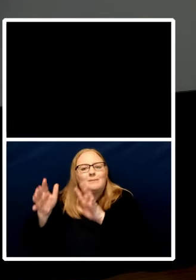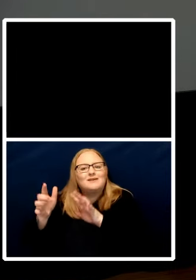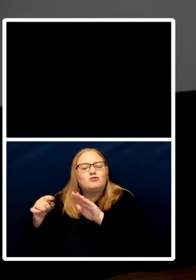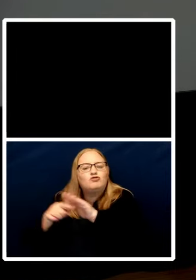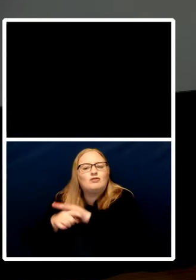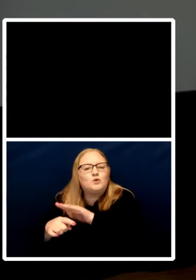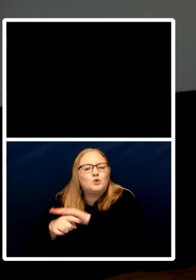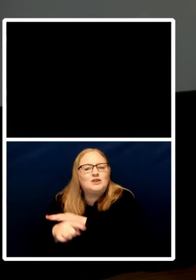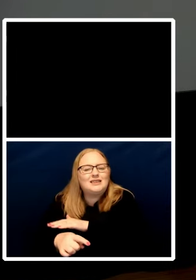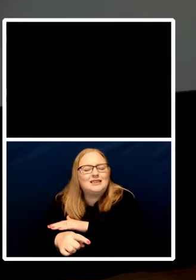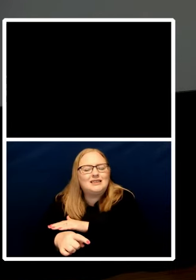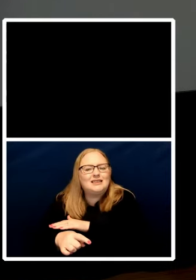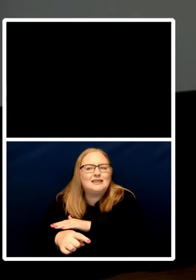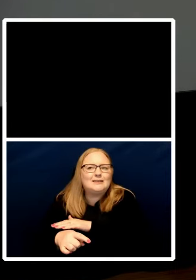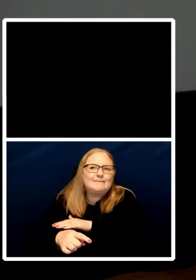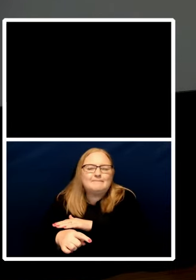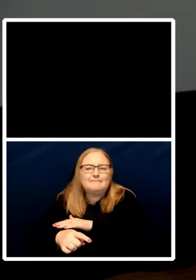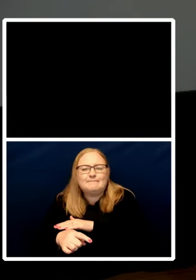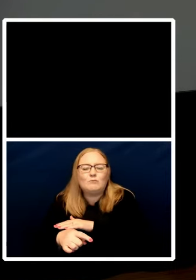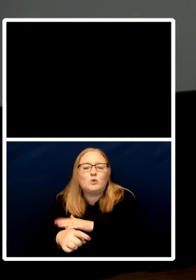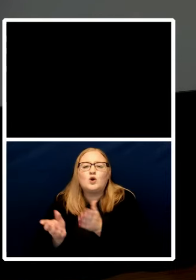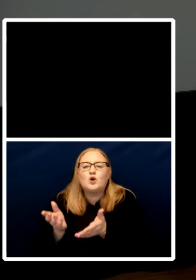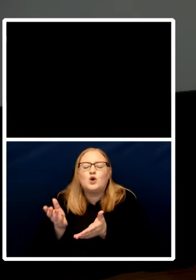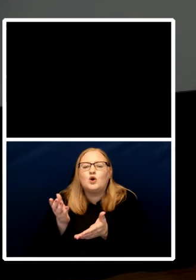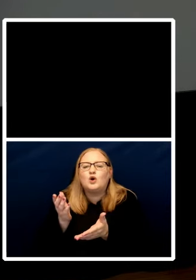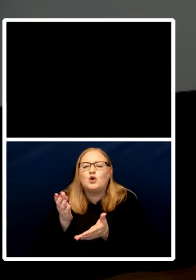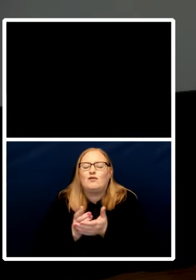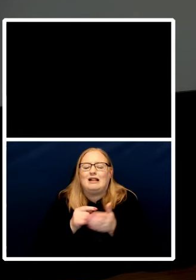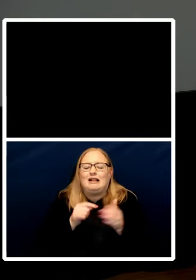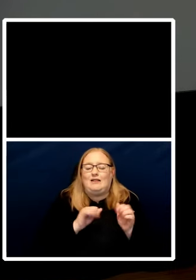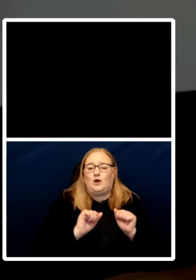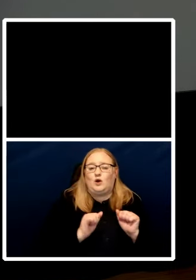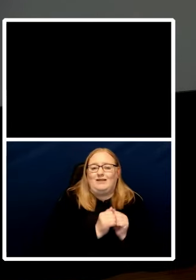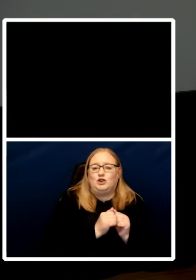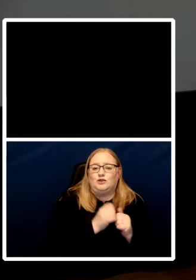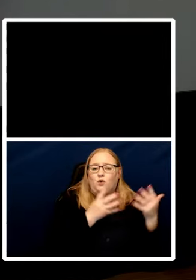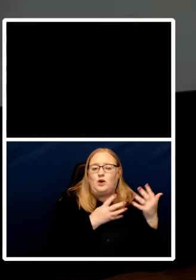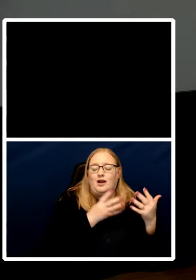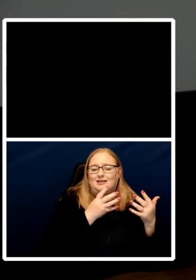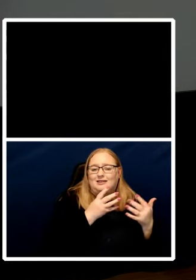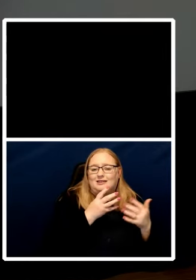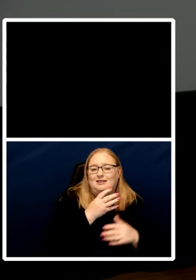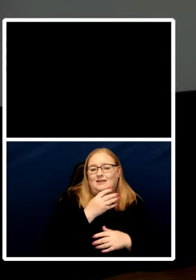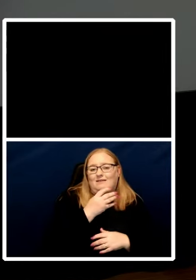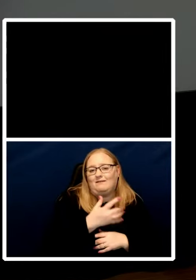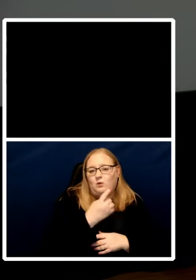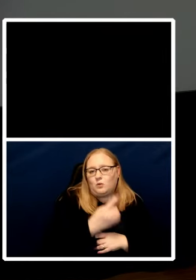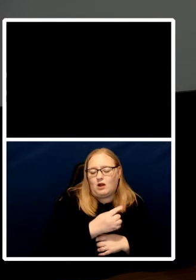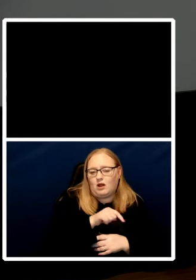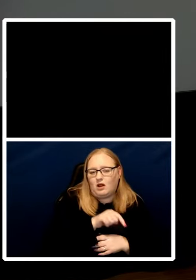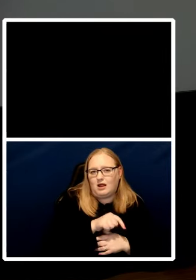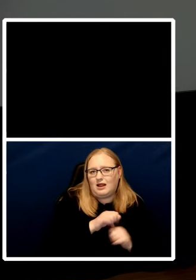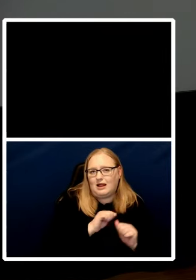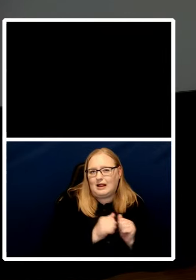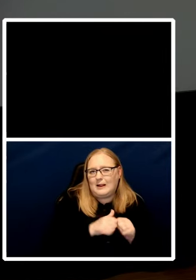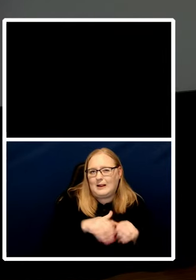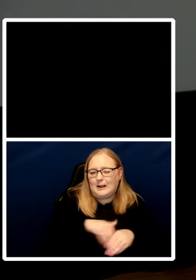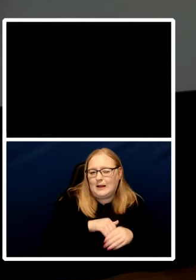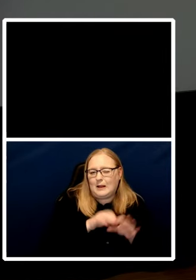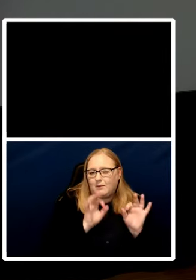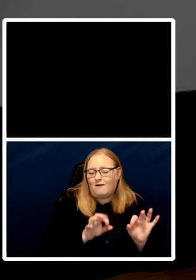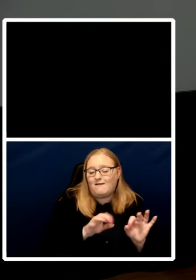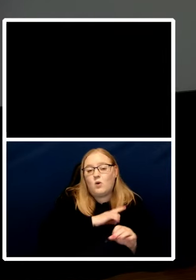um fitting with the 51 convention convention because not everybody will be persecuted within the sense of the 51